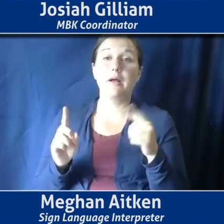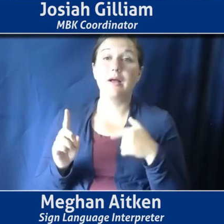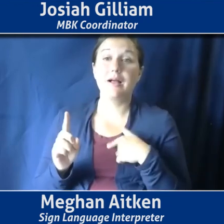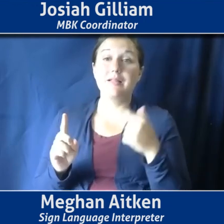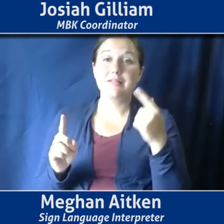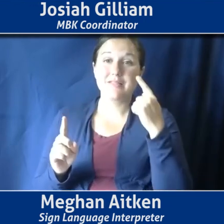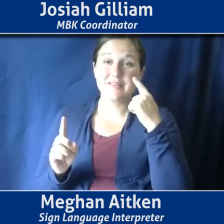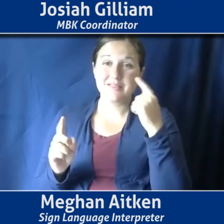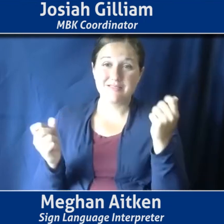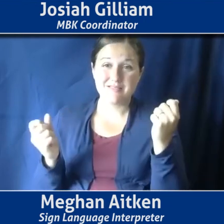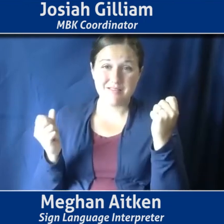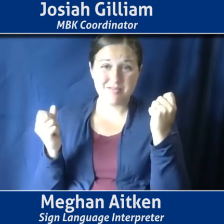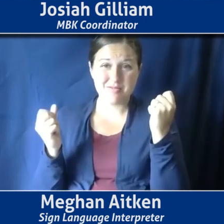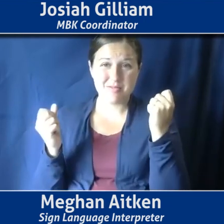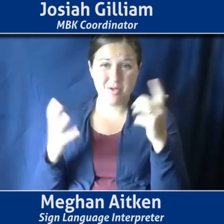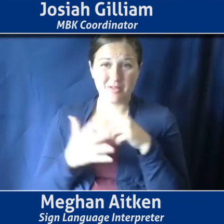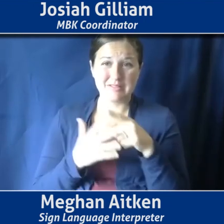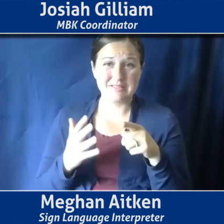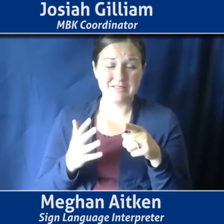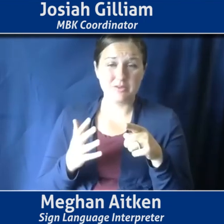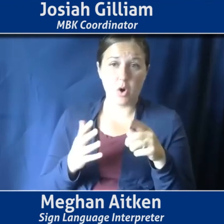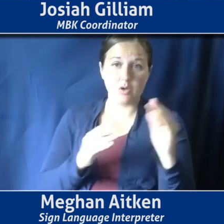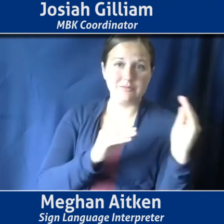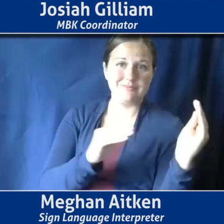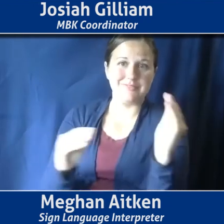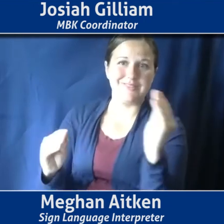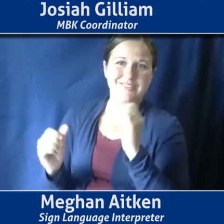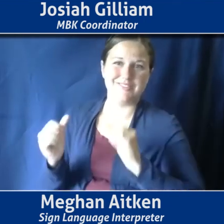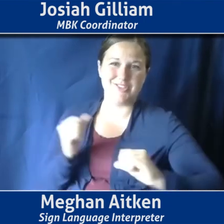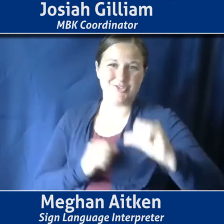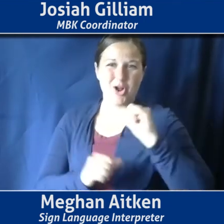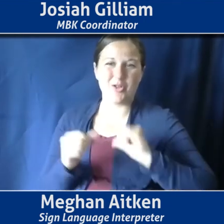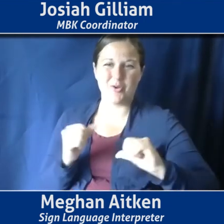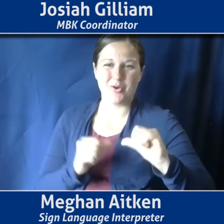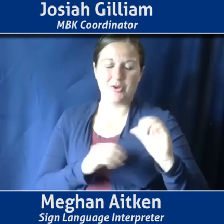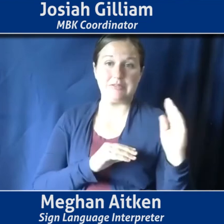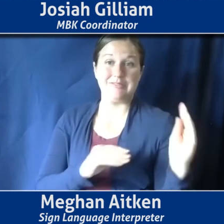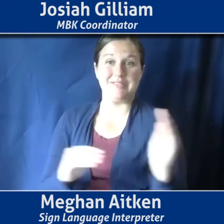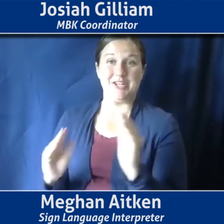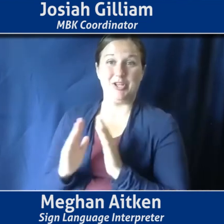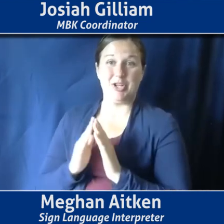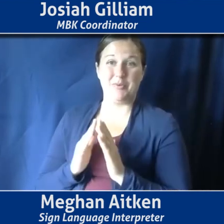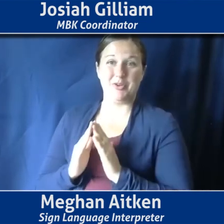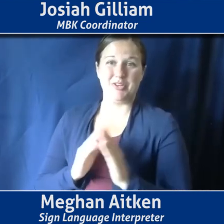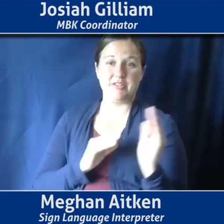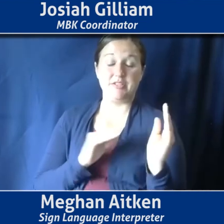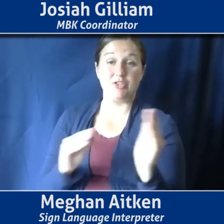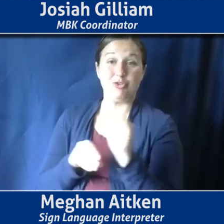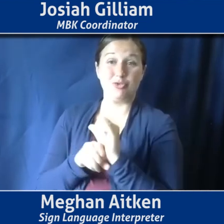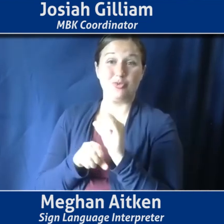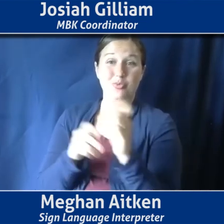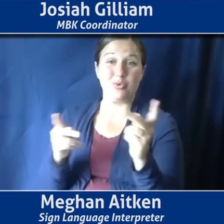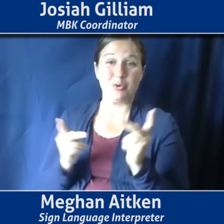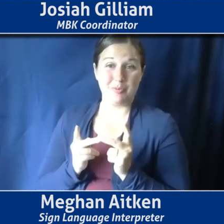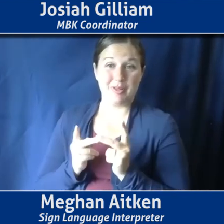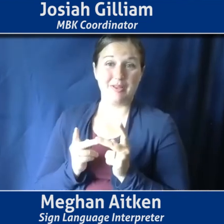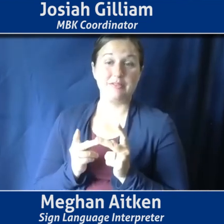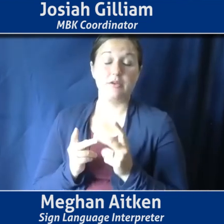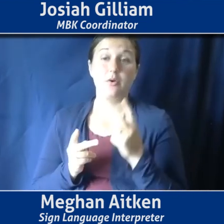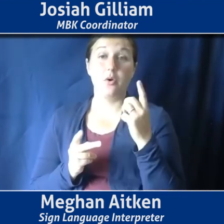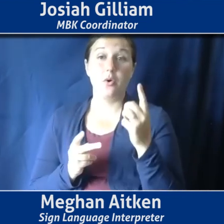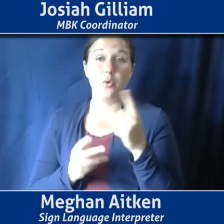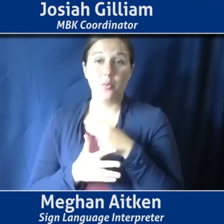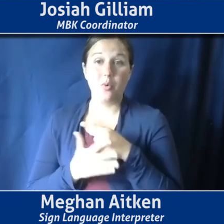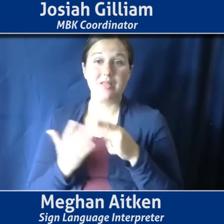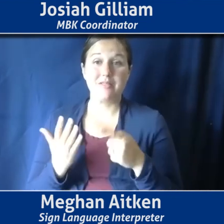is educating each other. Um, and it's educating the community, educating workplaces. Um, one of the things that we have in